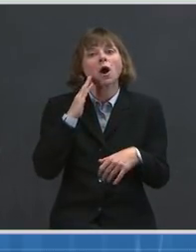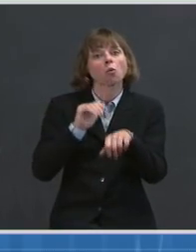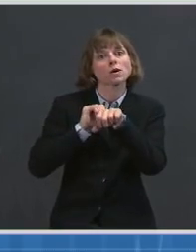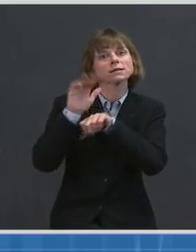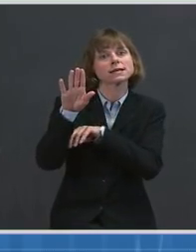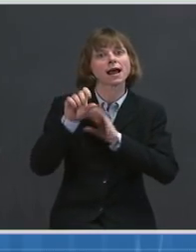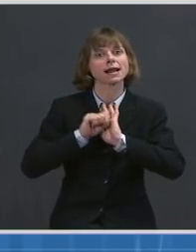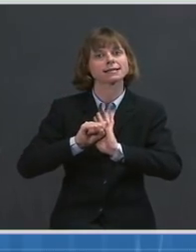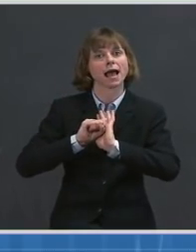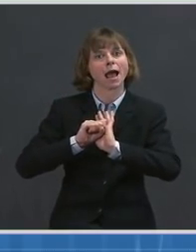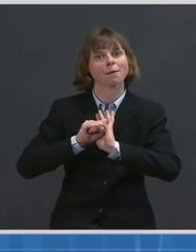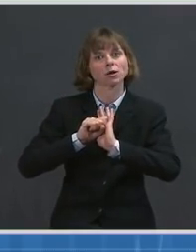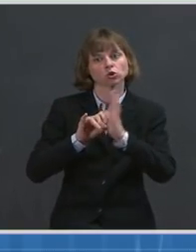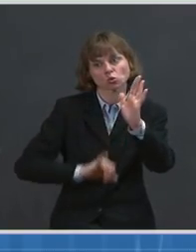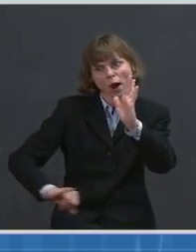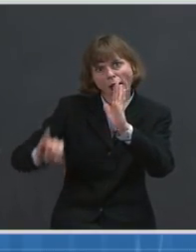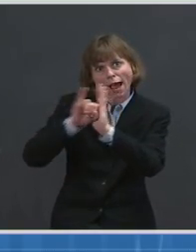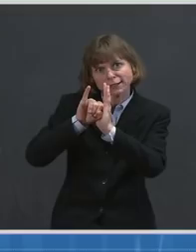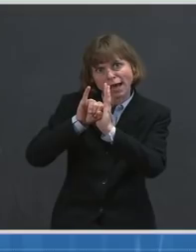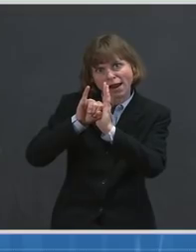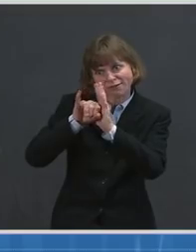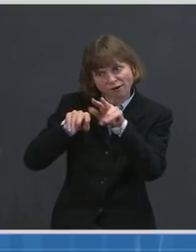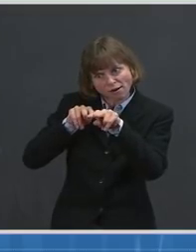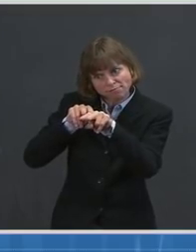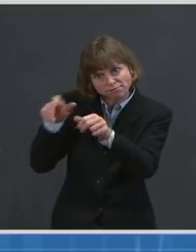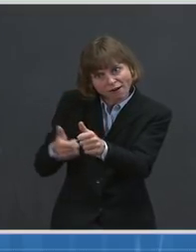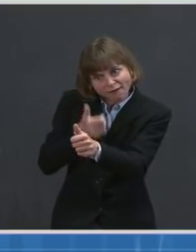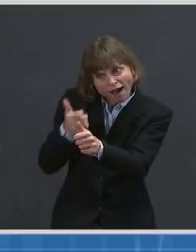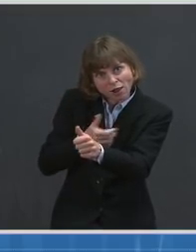track, and mitigate emerging variants.